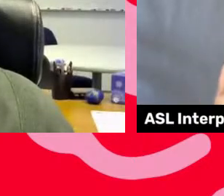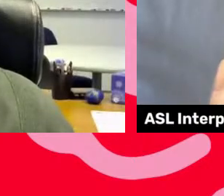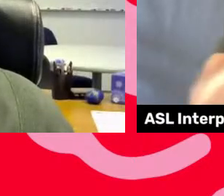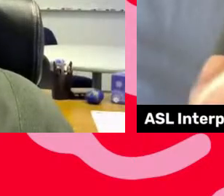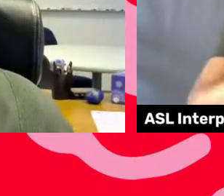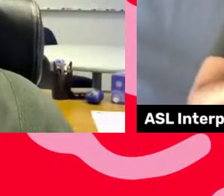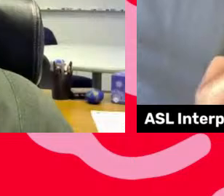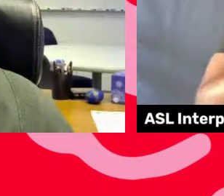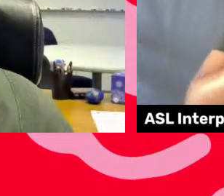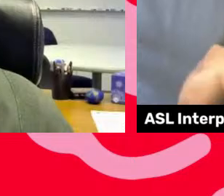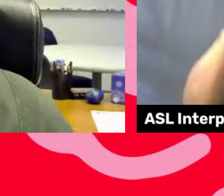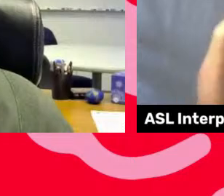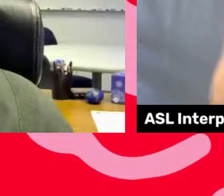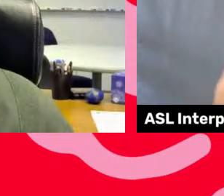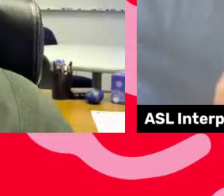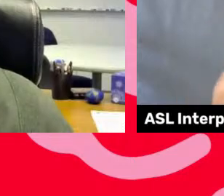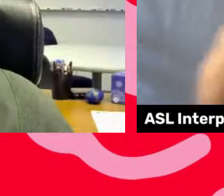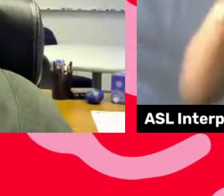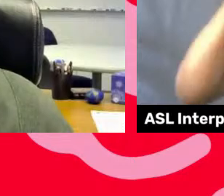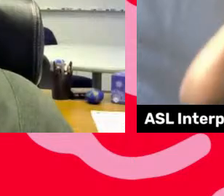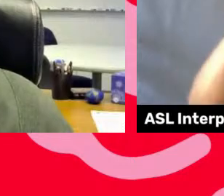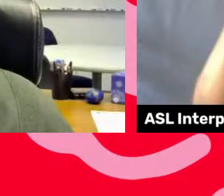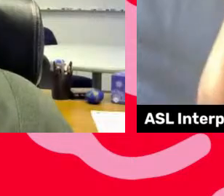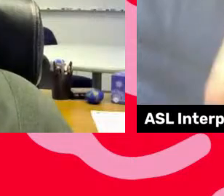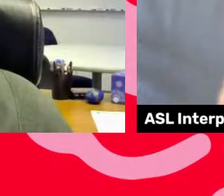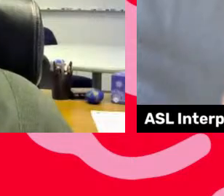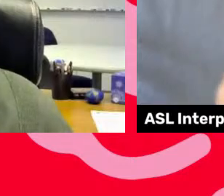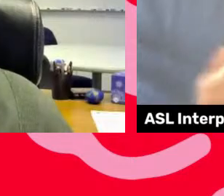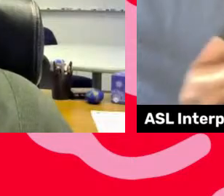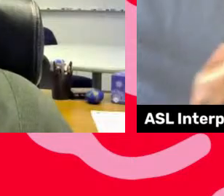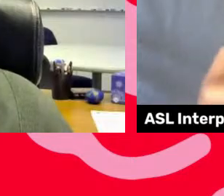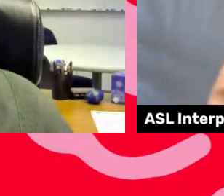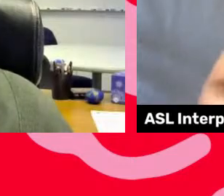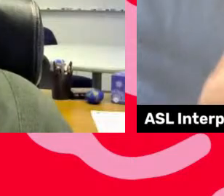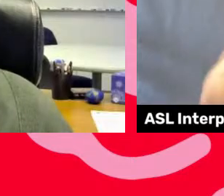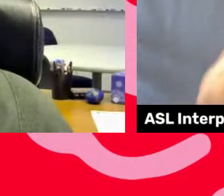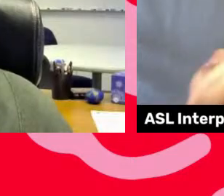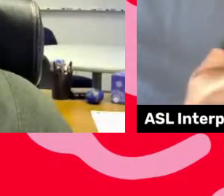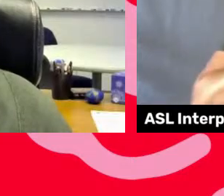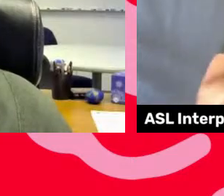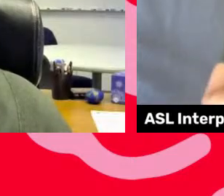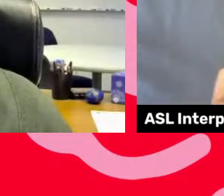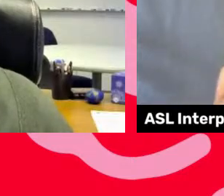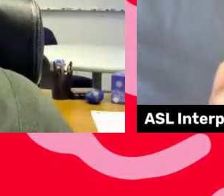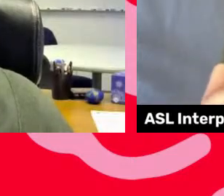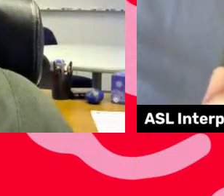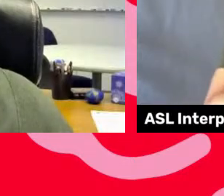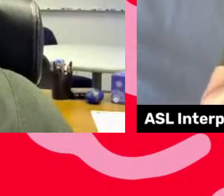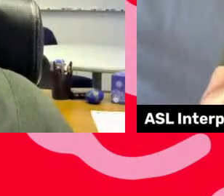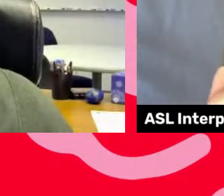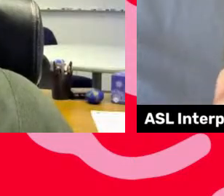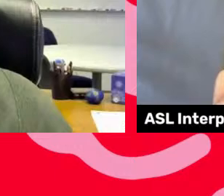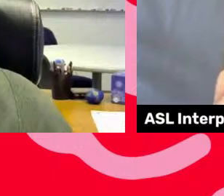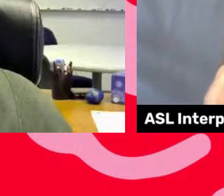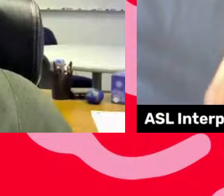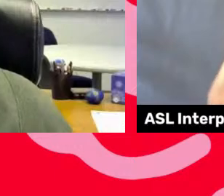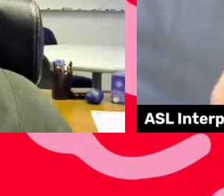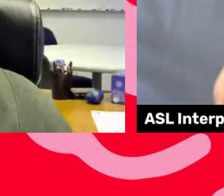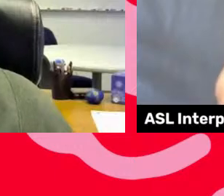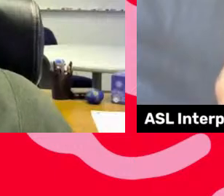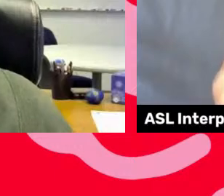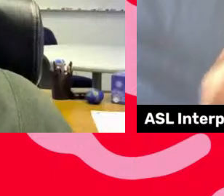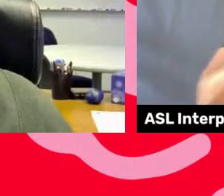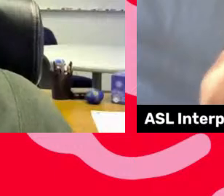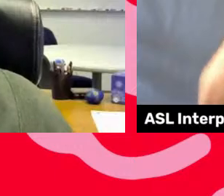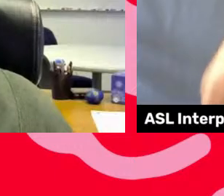tickets, passes, and more. Plus, our members keep the nonprofit Milwaukee Film going. If you think that sounds appealing,